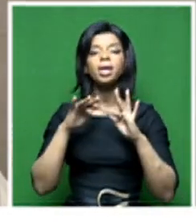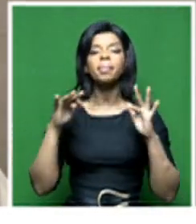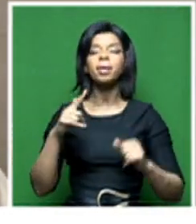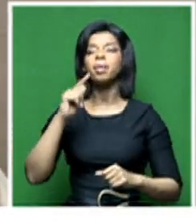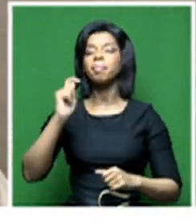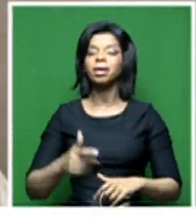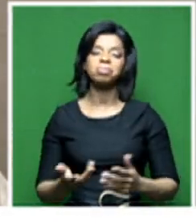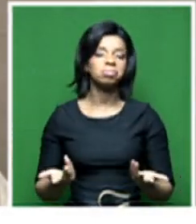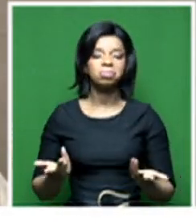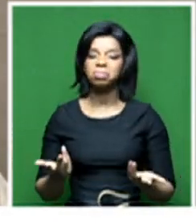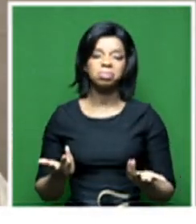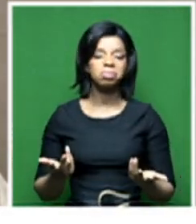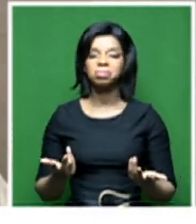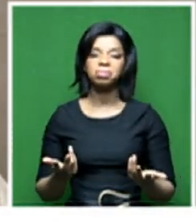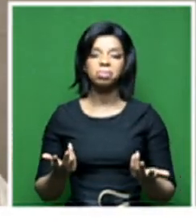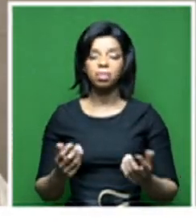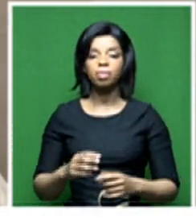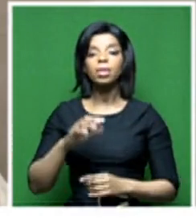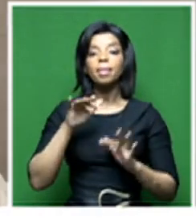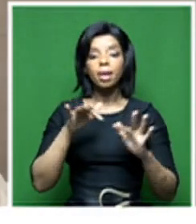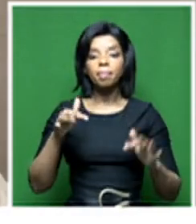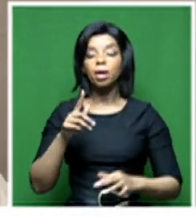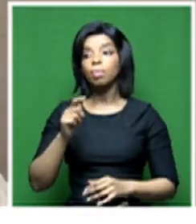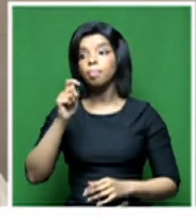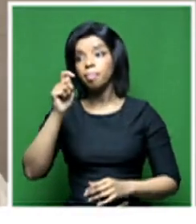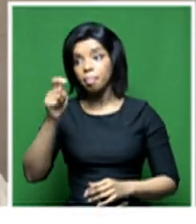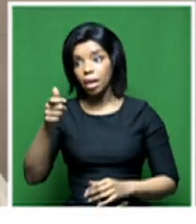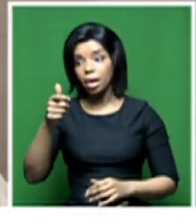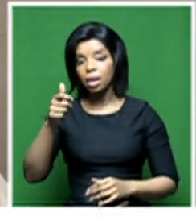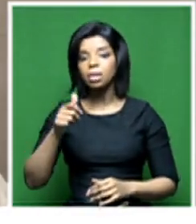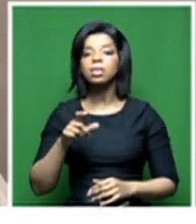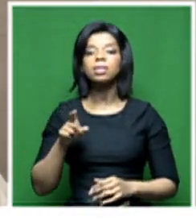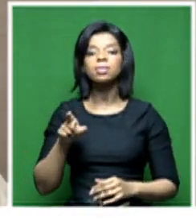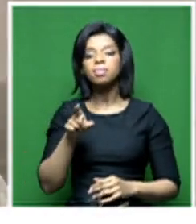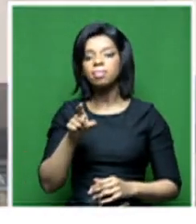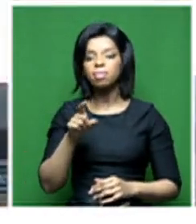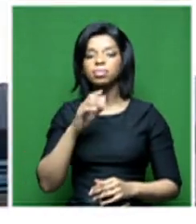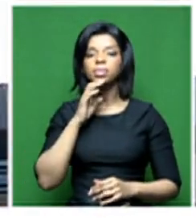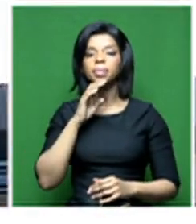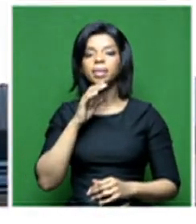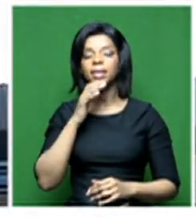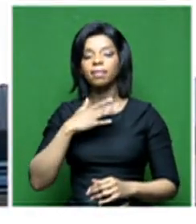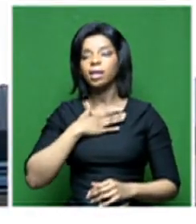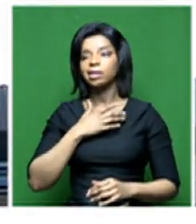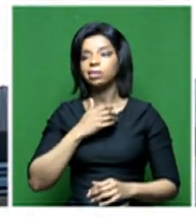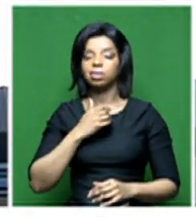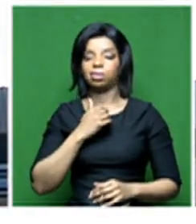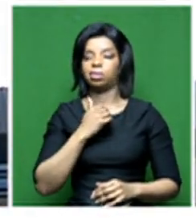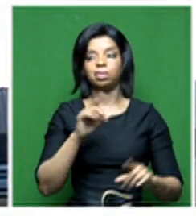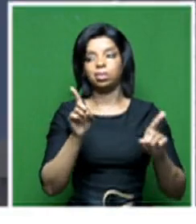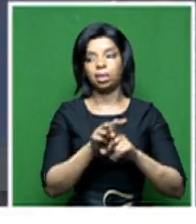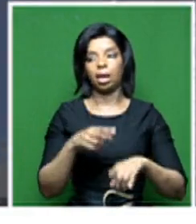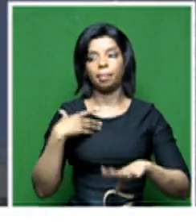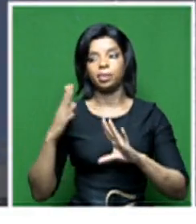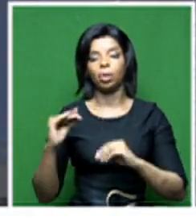collect. Then those who do pay get a little bit put out by the fact that most of the people aren't paying. And it